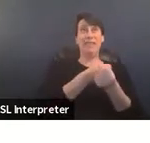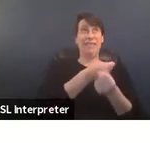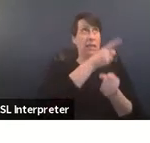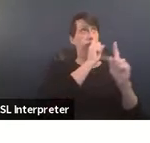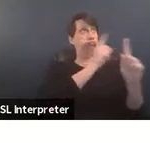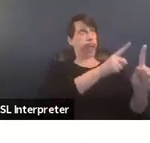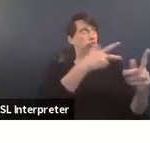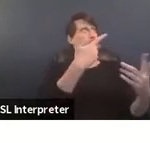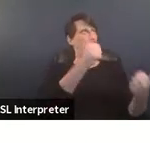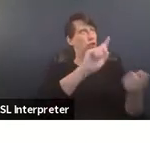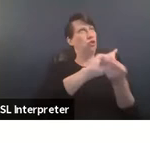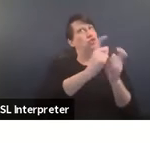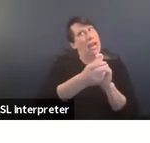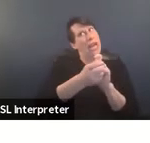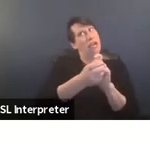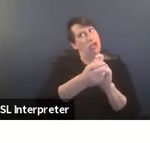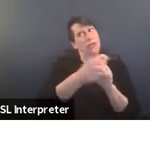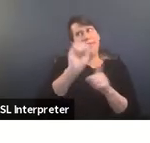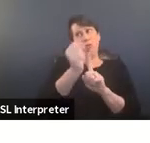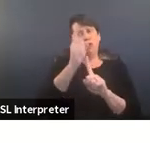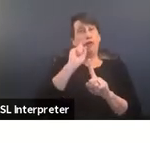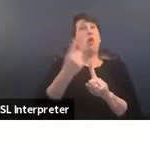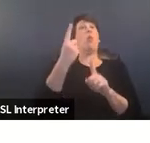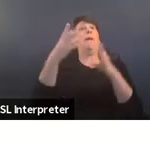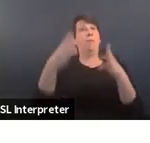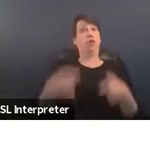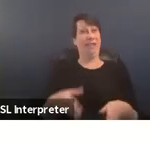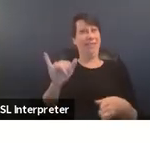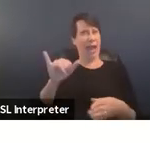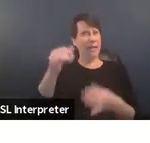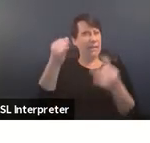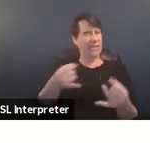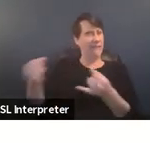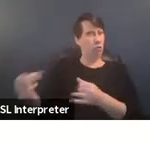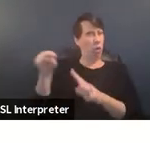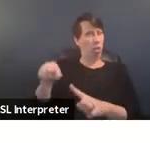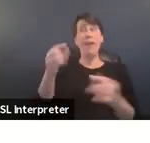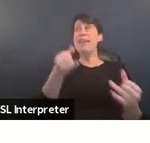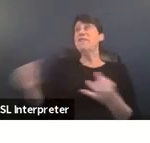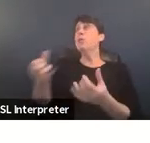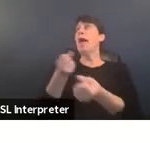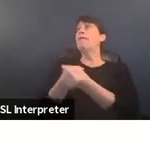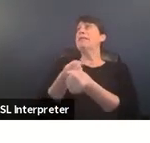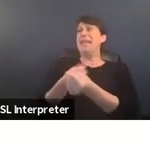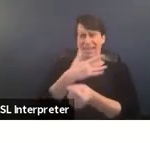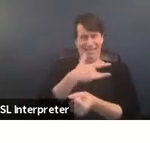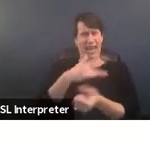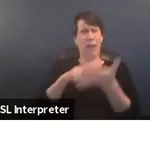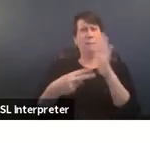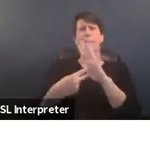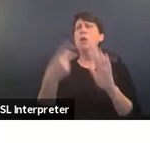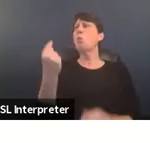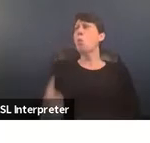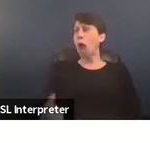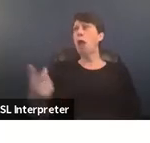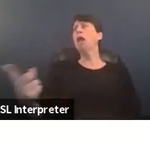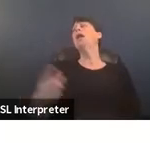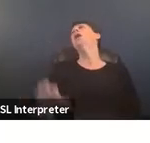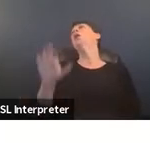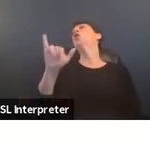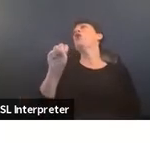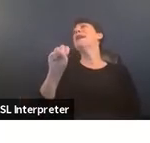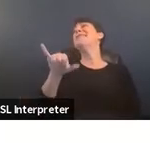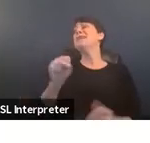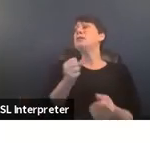circumstances of one person so when we talk about individual advocacy what we typically mean is crisis support